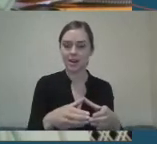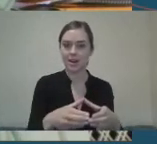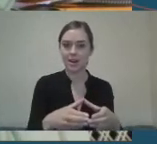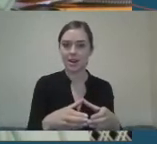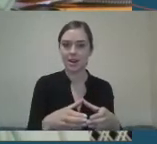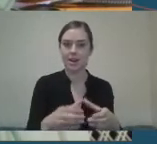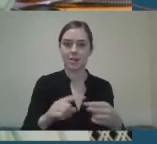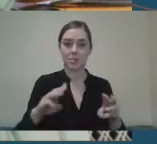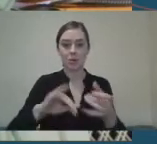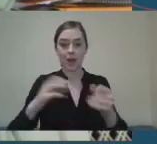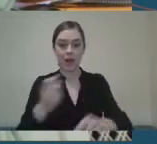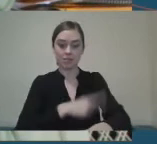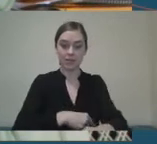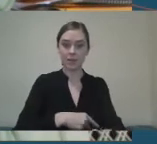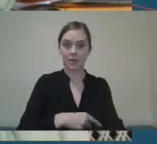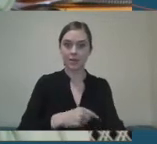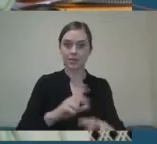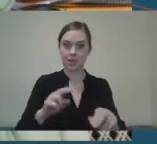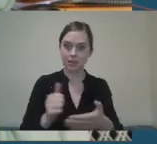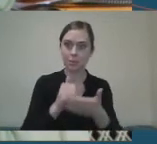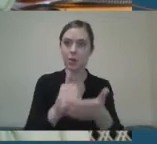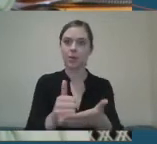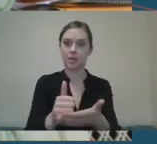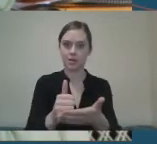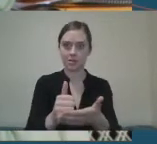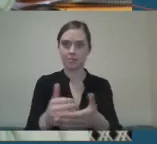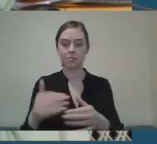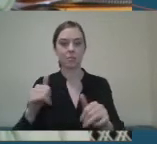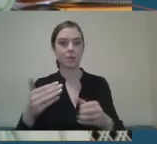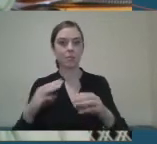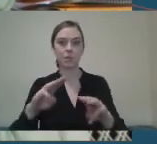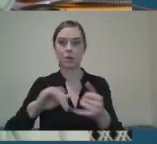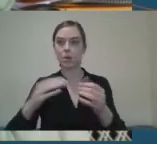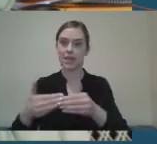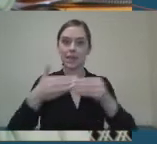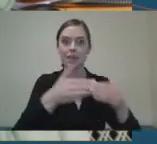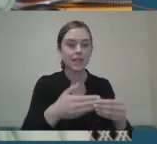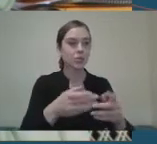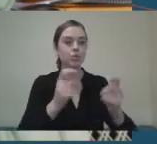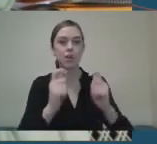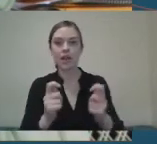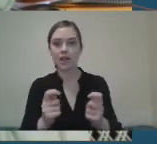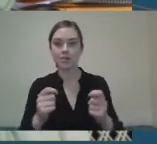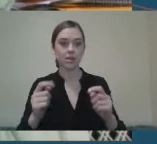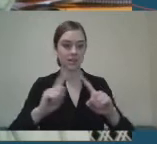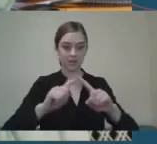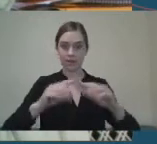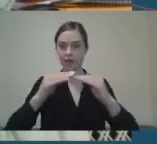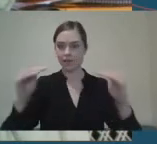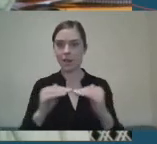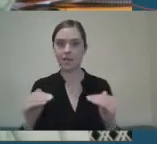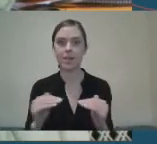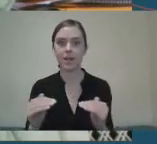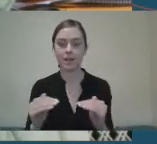around supporting people who are leaders and trainers, and that we, at all levels, we actually support that, so we empower people